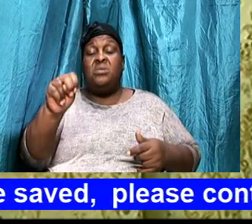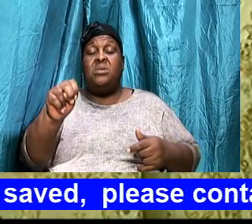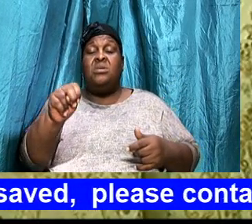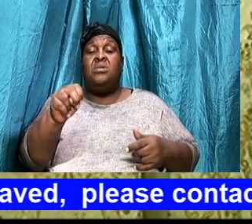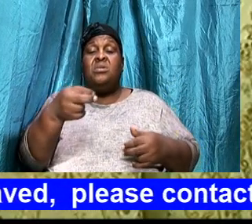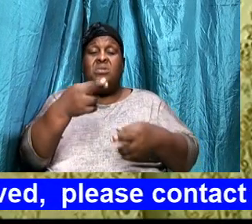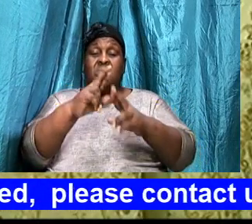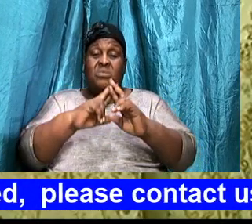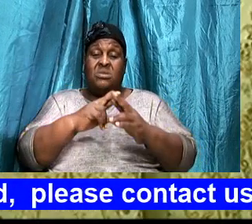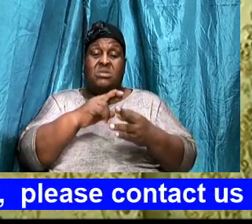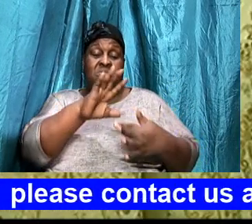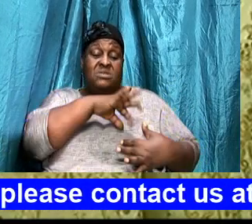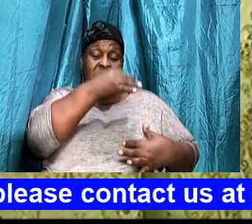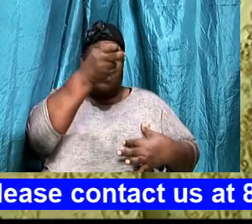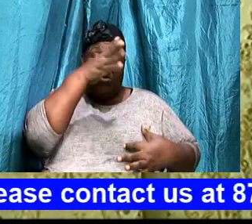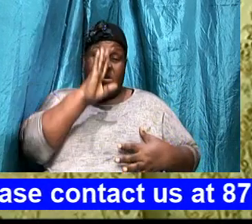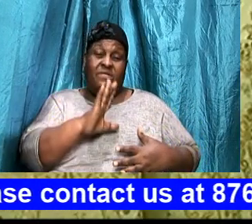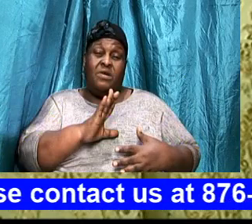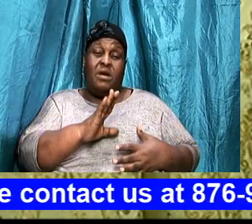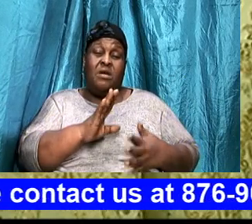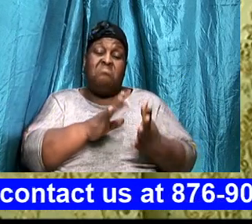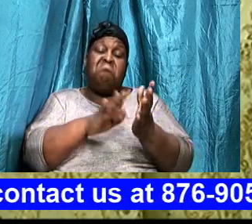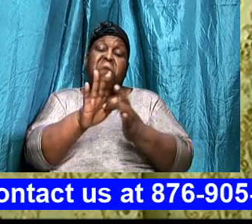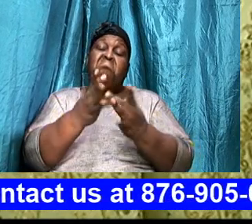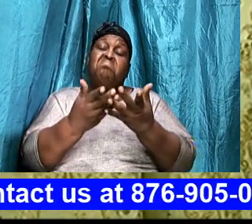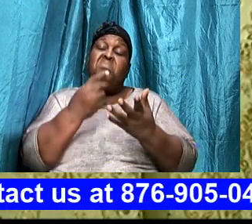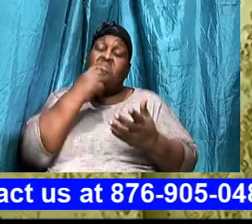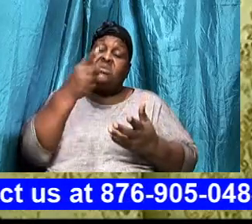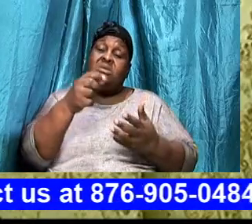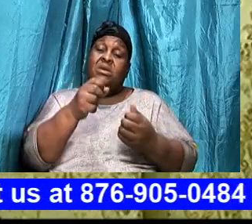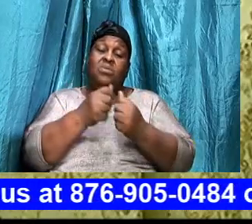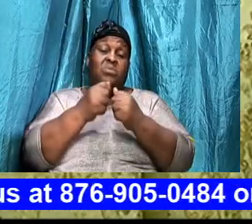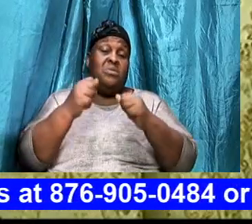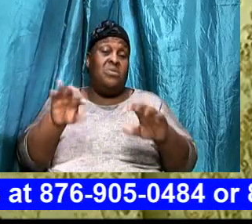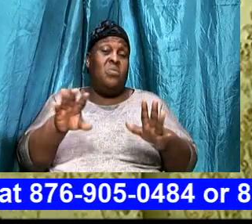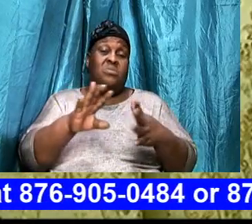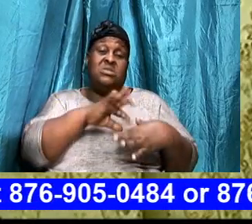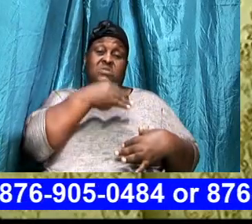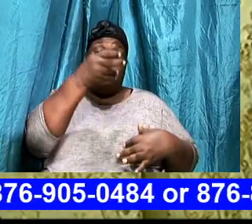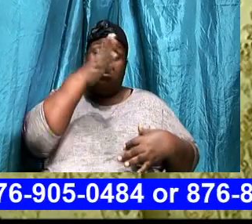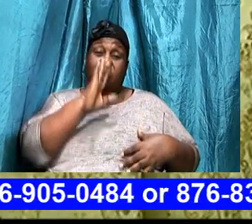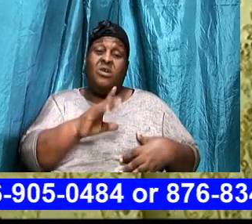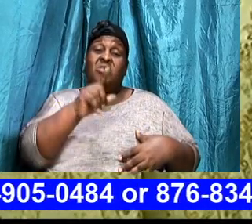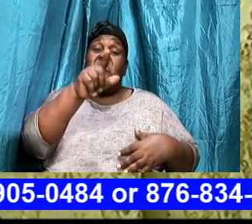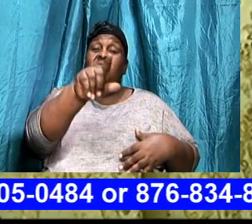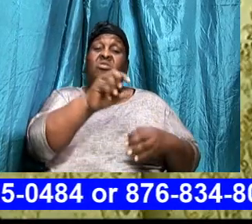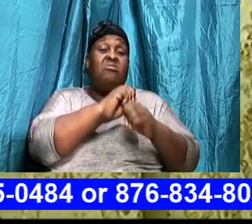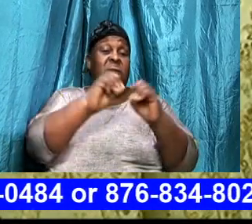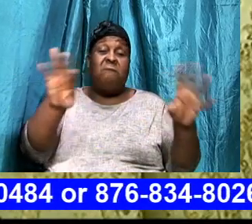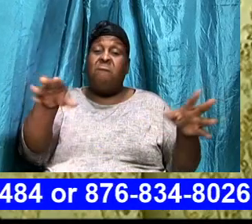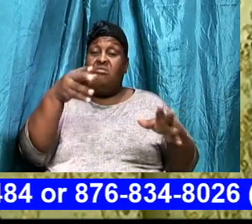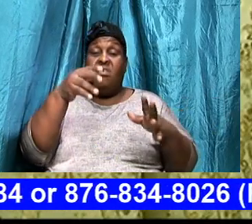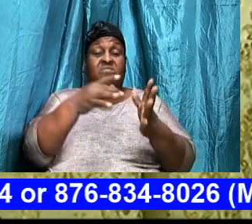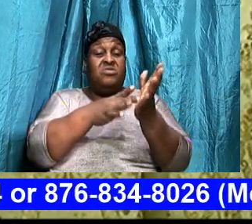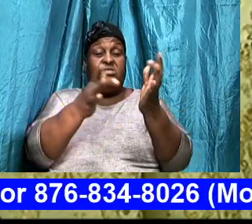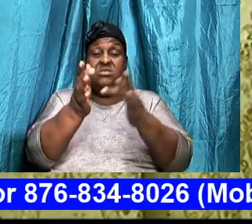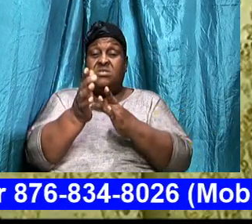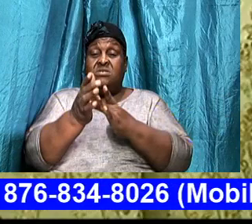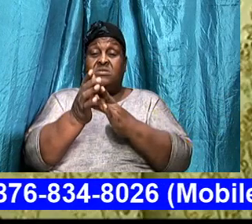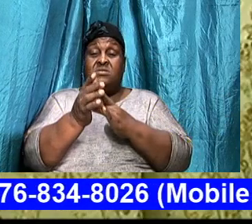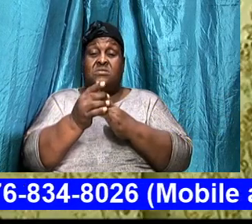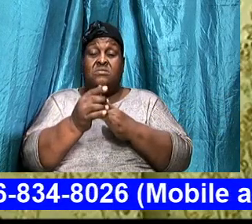The Spirit of God, The Bible says, Without the Spirit of God, You are none of his, I want you to know, That there are, Two